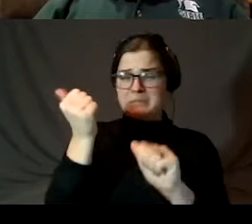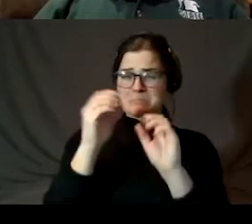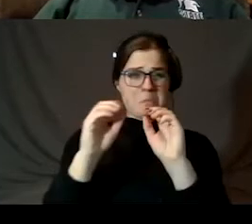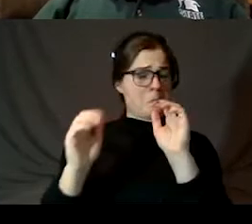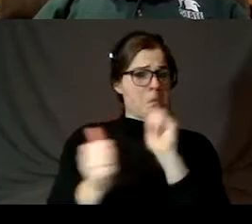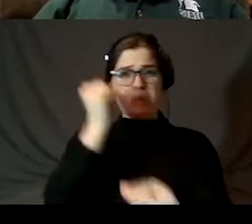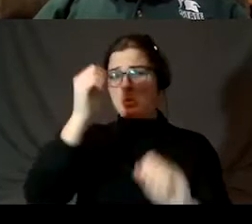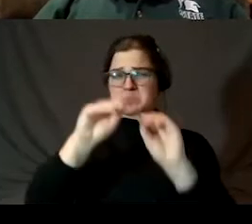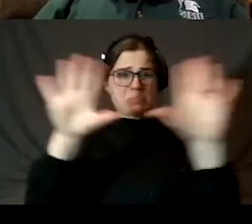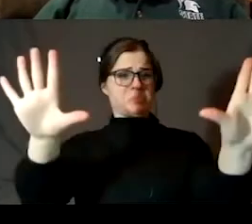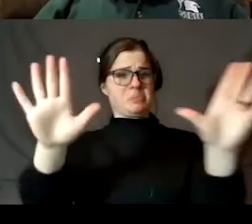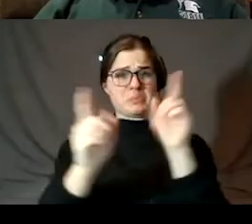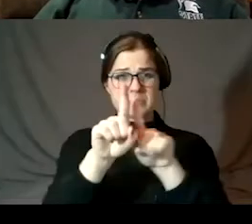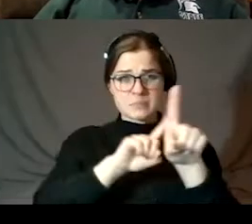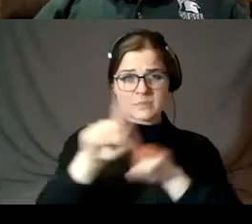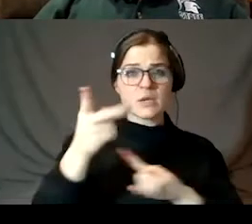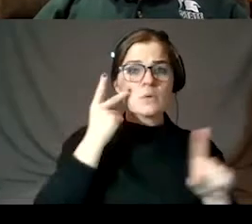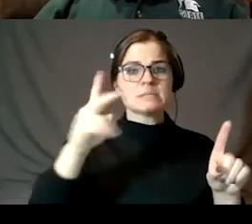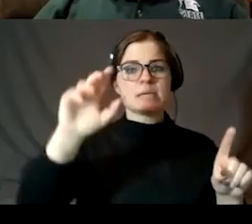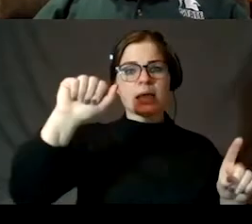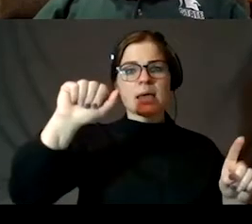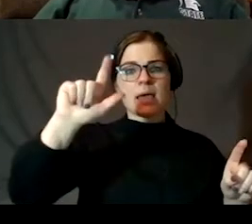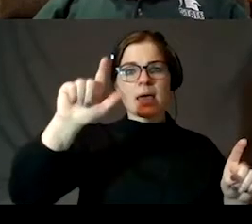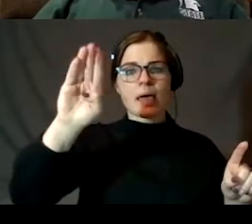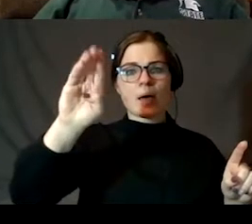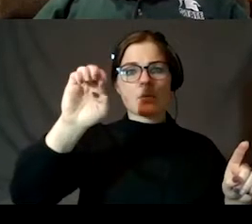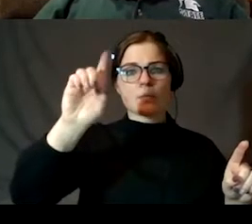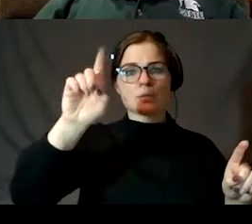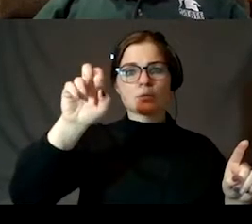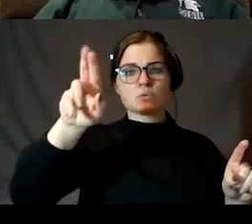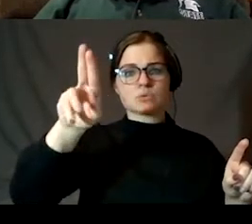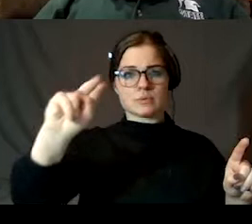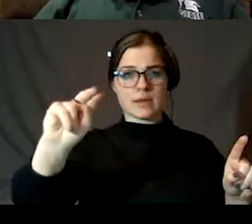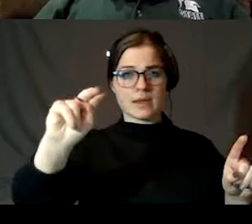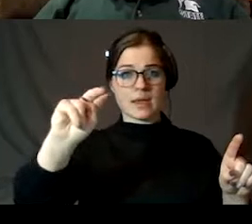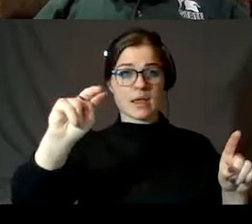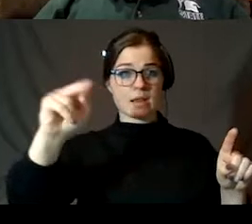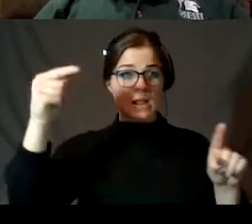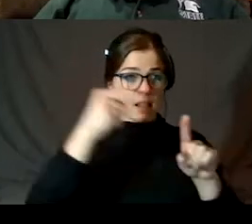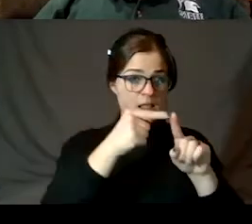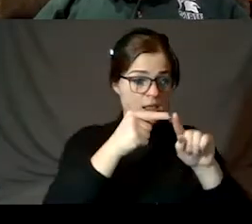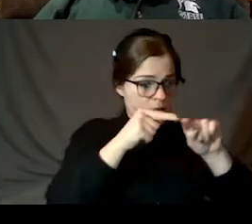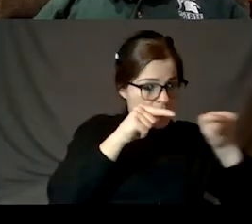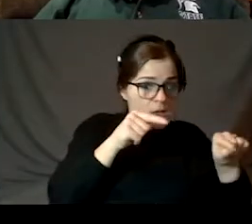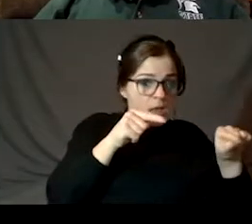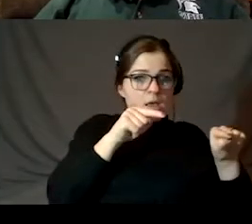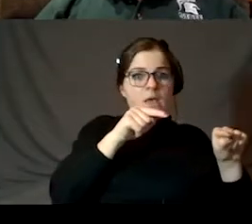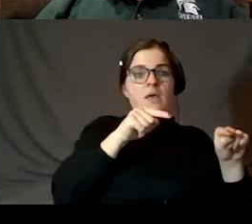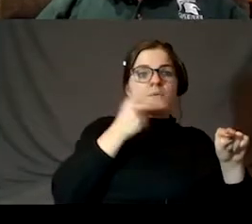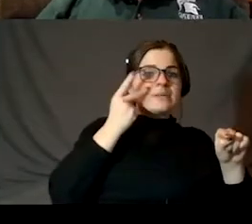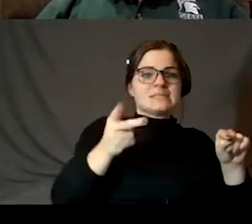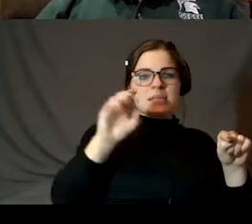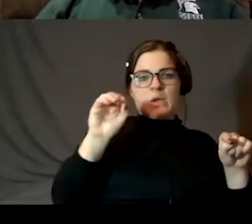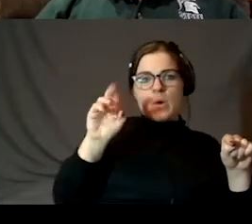So here we find Aldebaran, and if we just continue, we will end up in the constellation of Orion, which is one